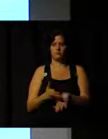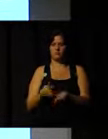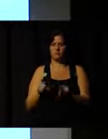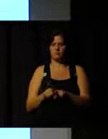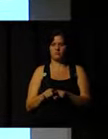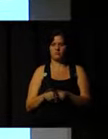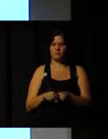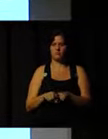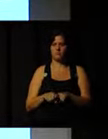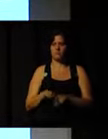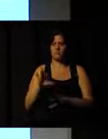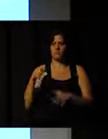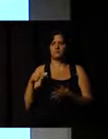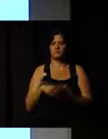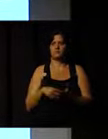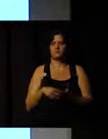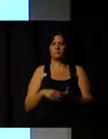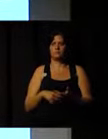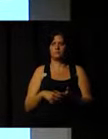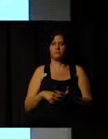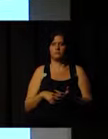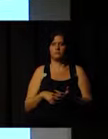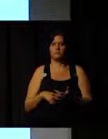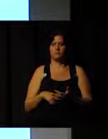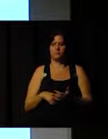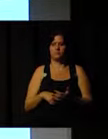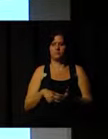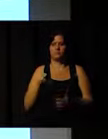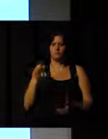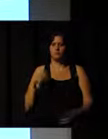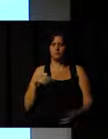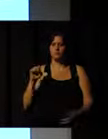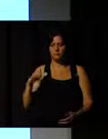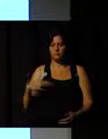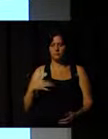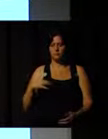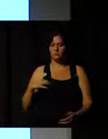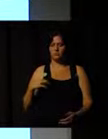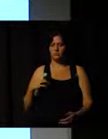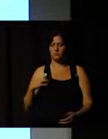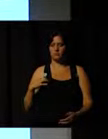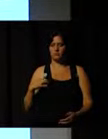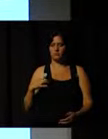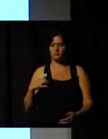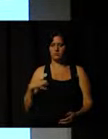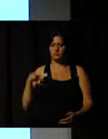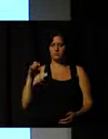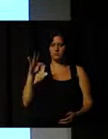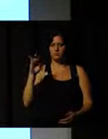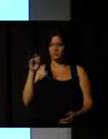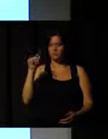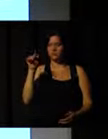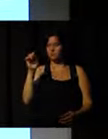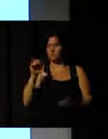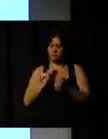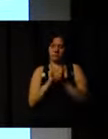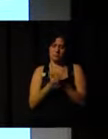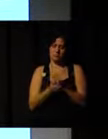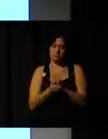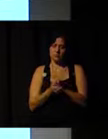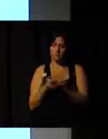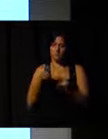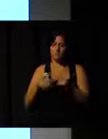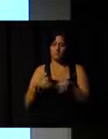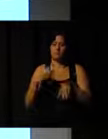And, at the same time, I'm volunteering in a sport organization. But, the training